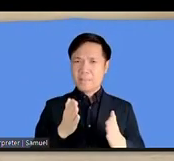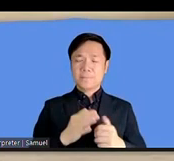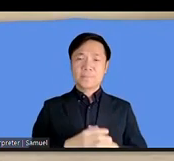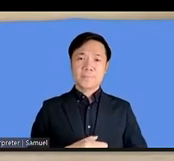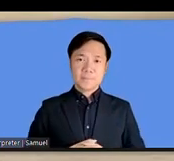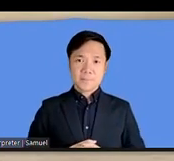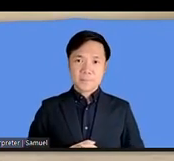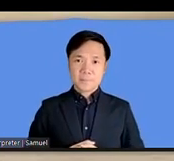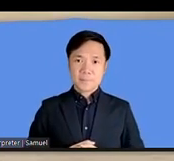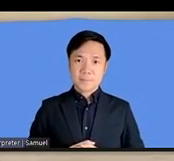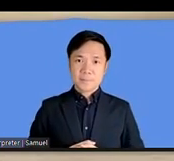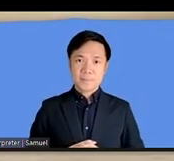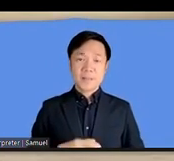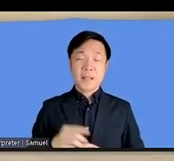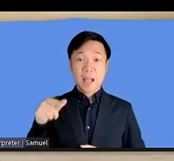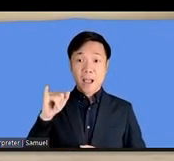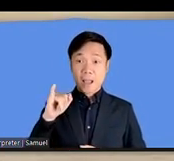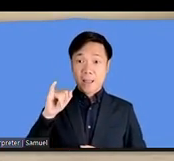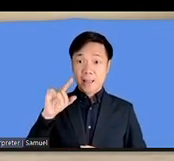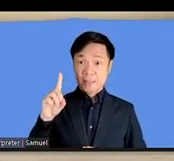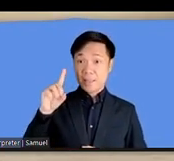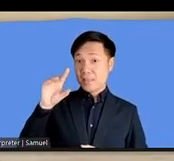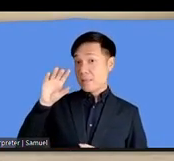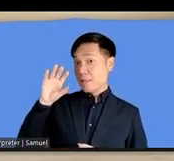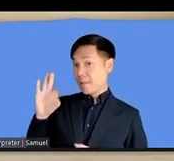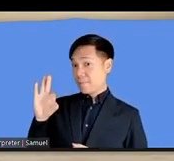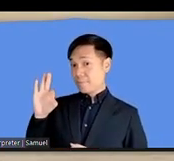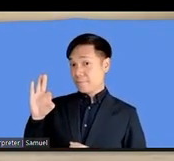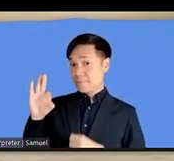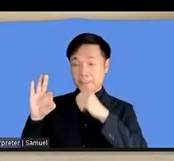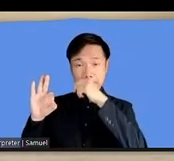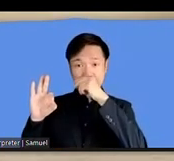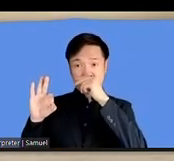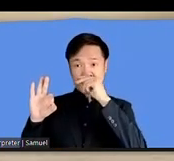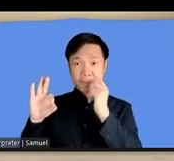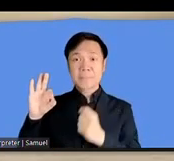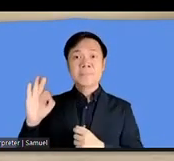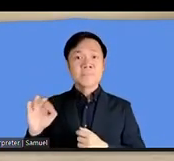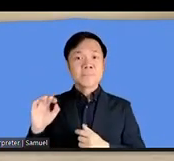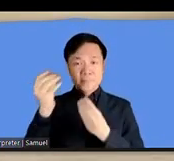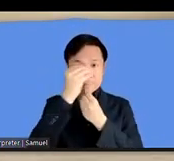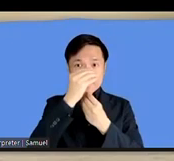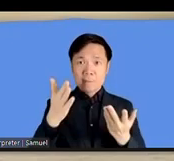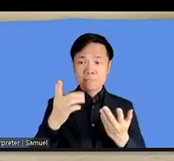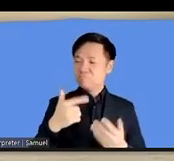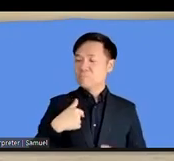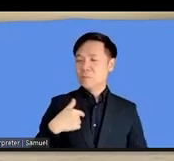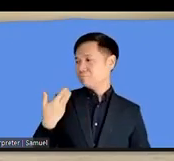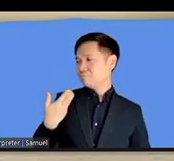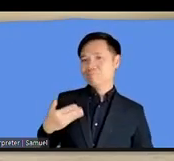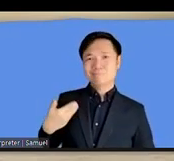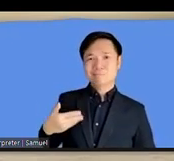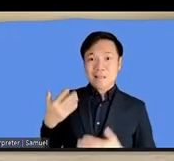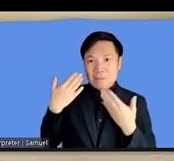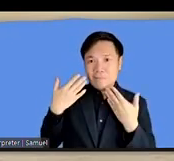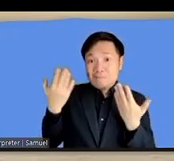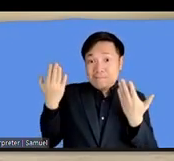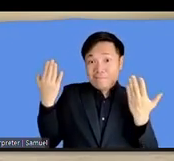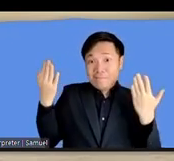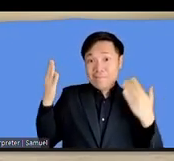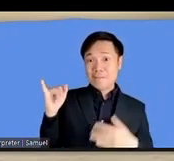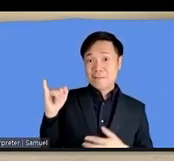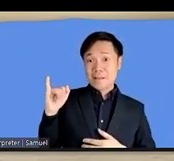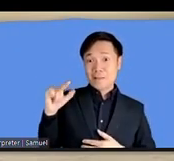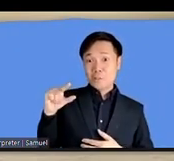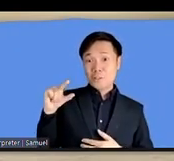IGF cannot be, cannot get away with the statement that they did not know. If IGF doesn't know about